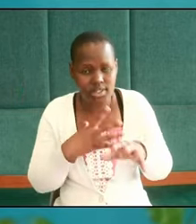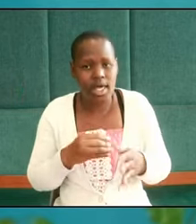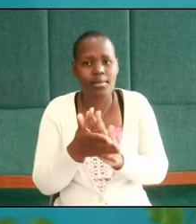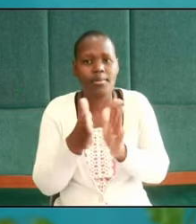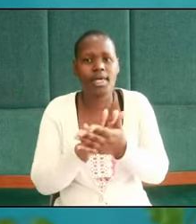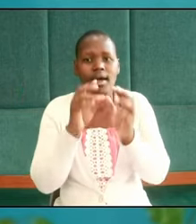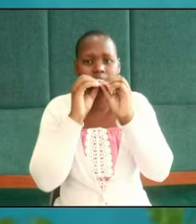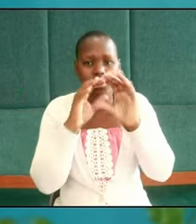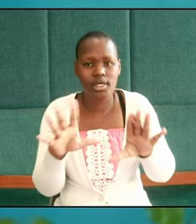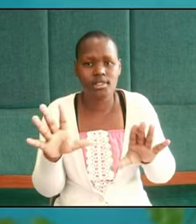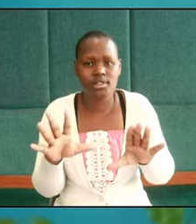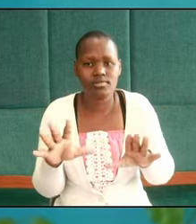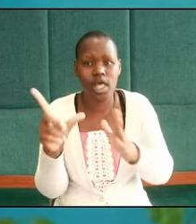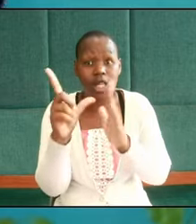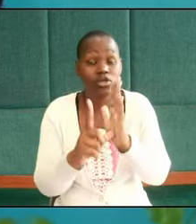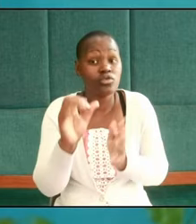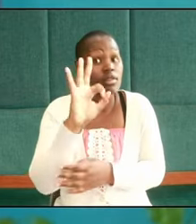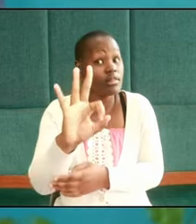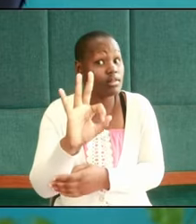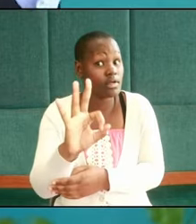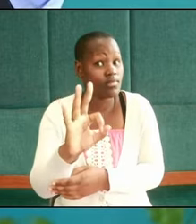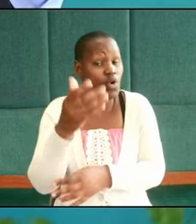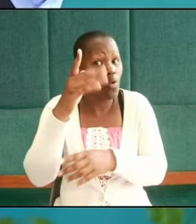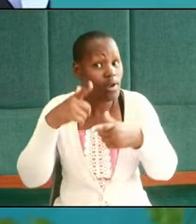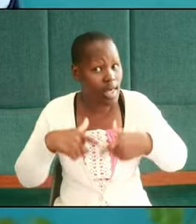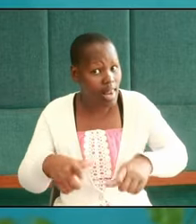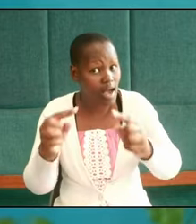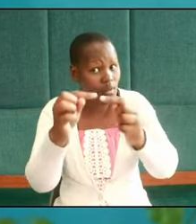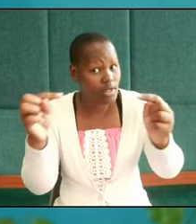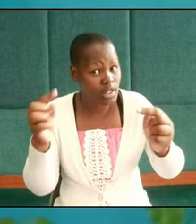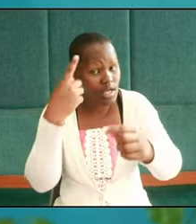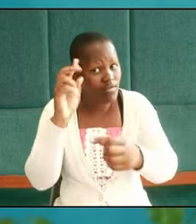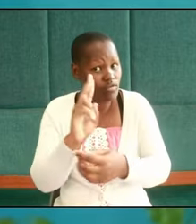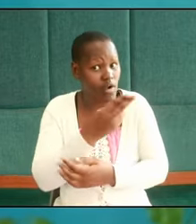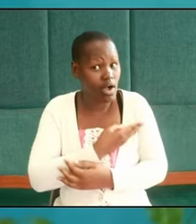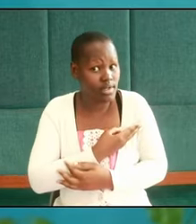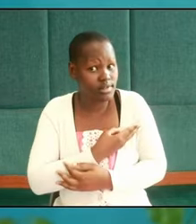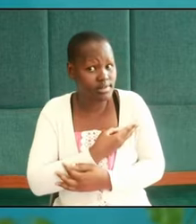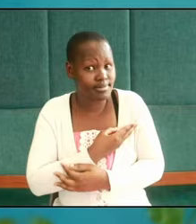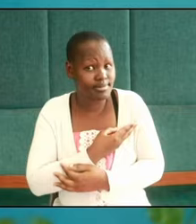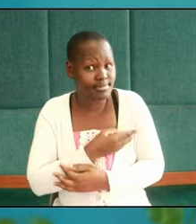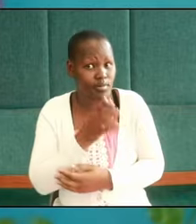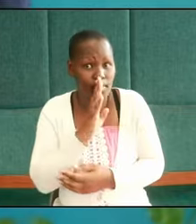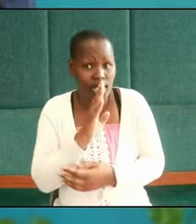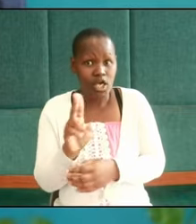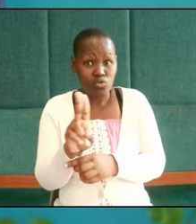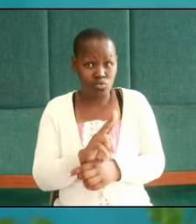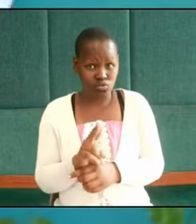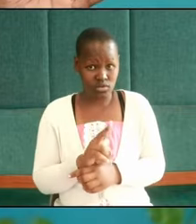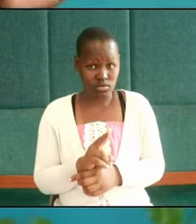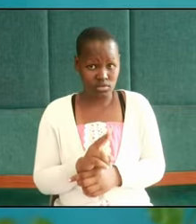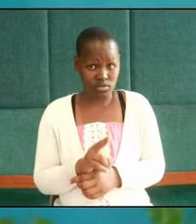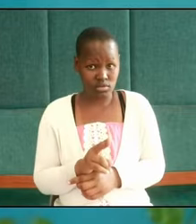lesson number three God allows crisis for us to be instruments of